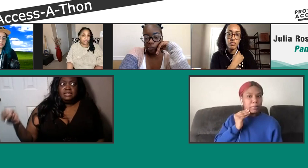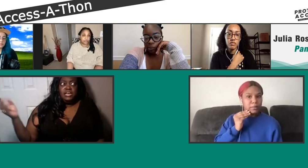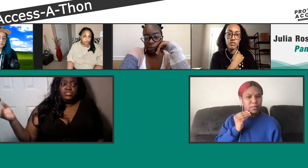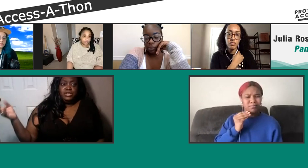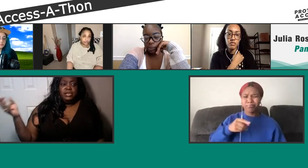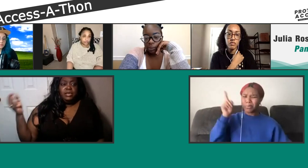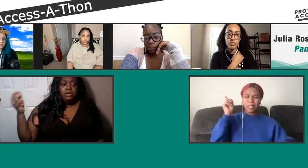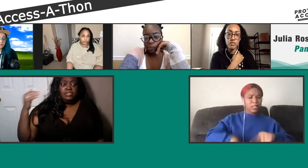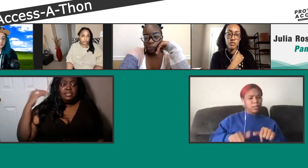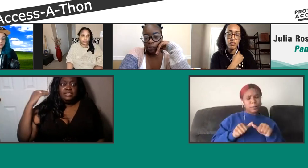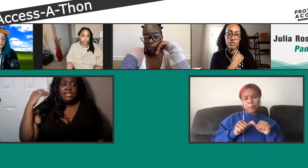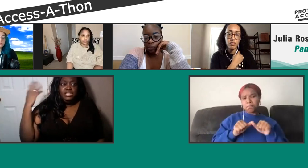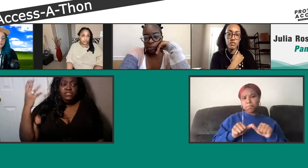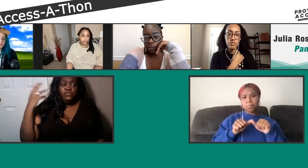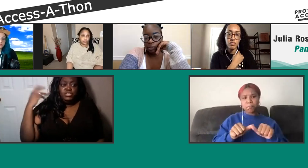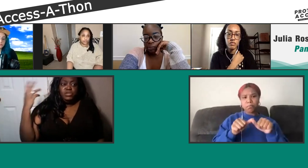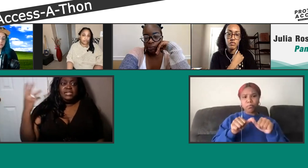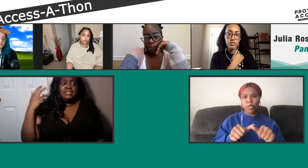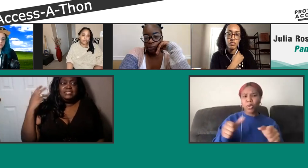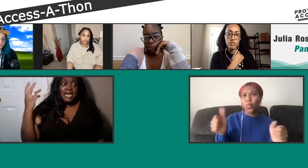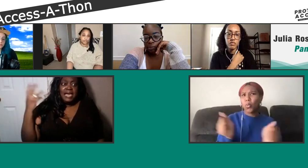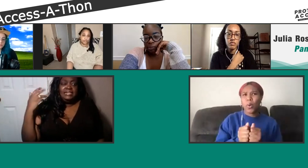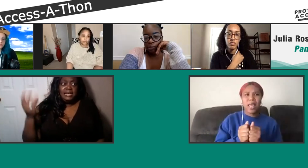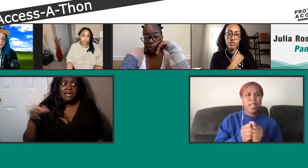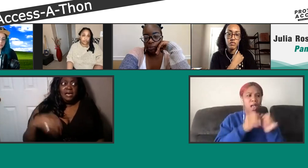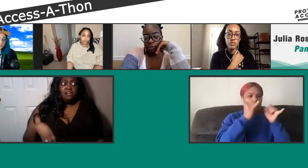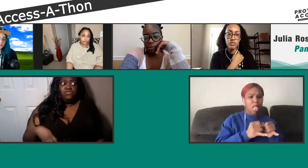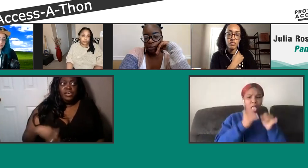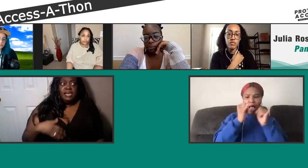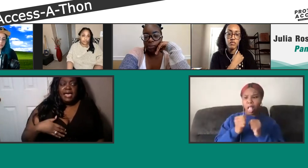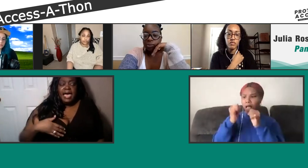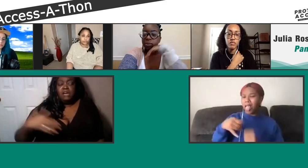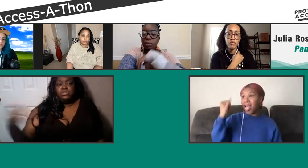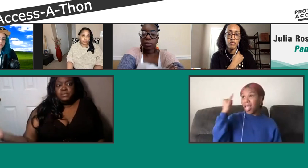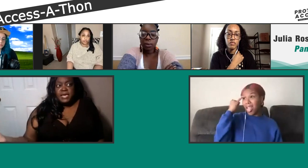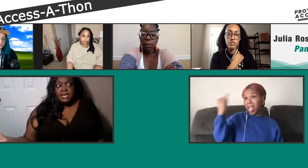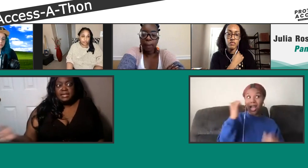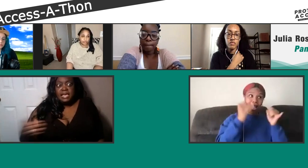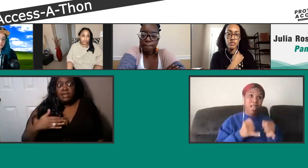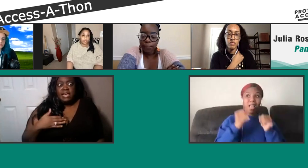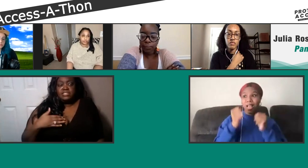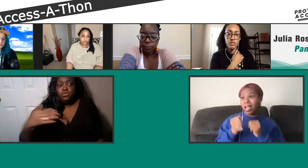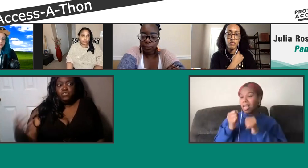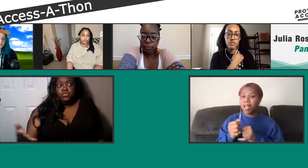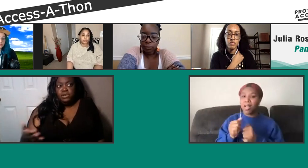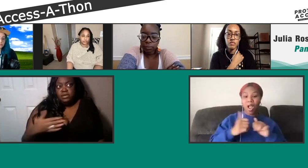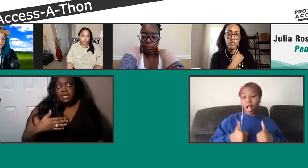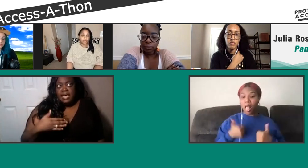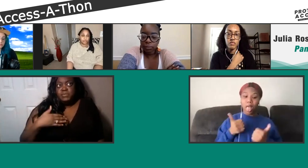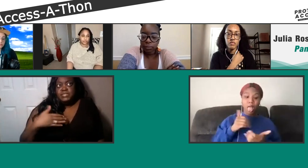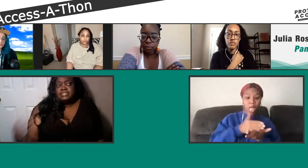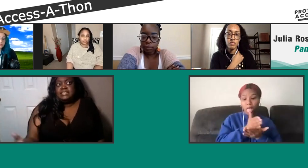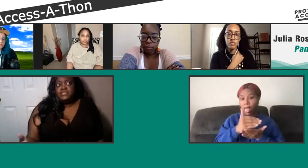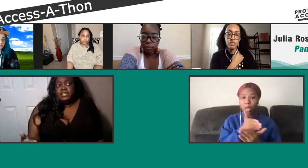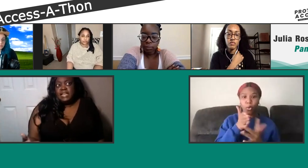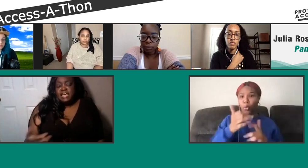this country with this individualistic idea of how to make it in life and how to move, how